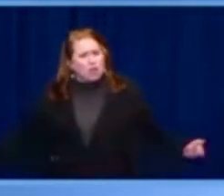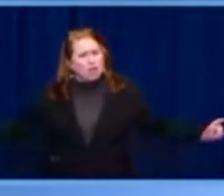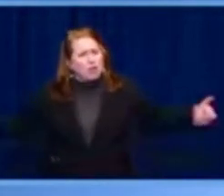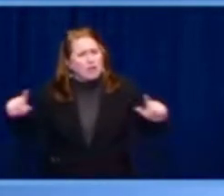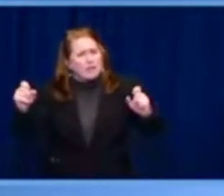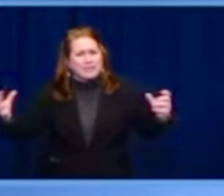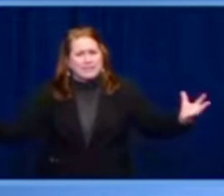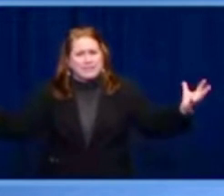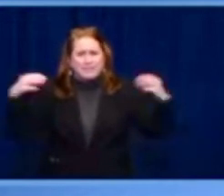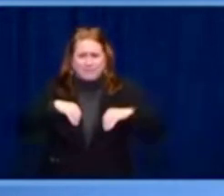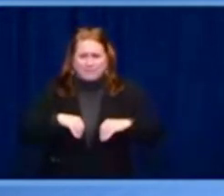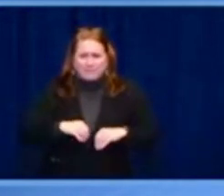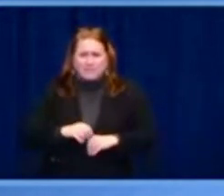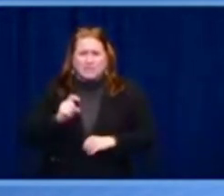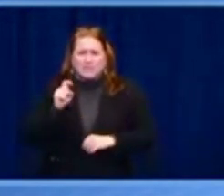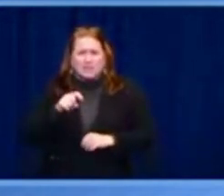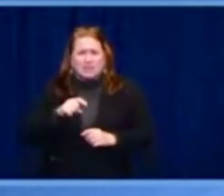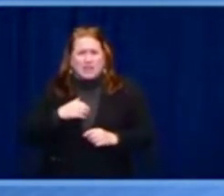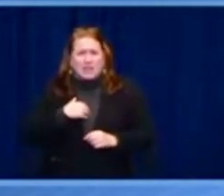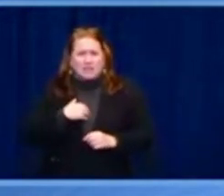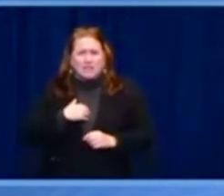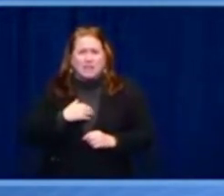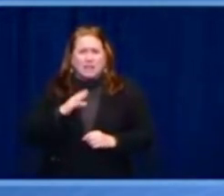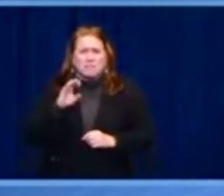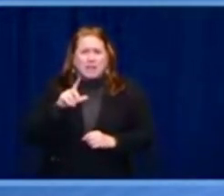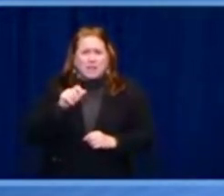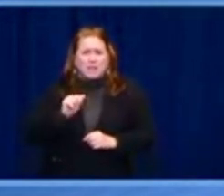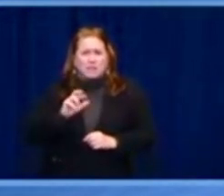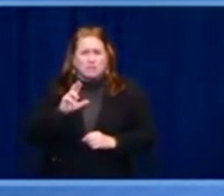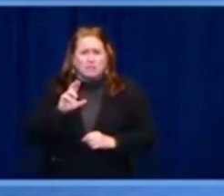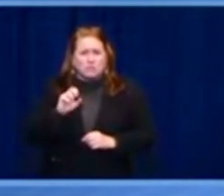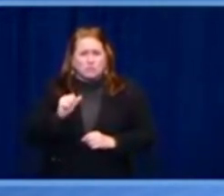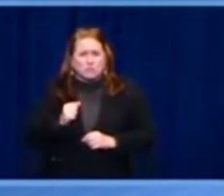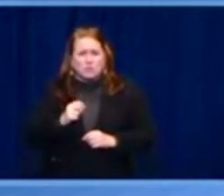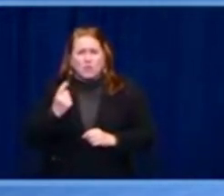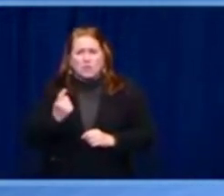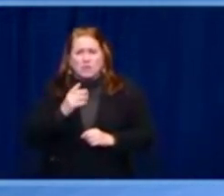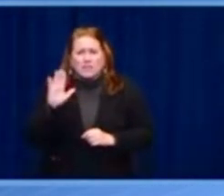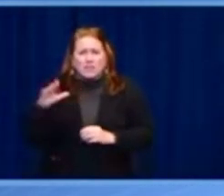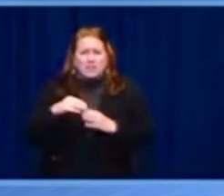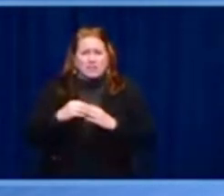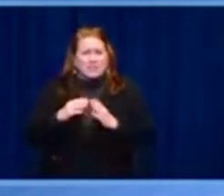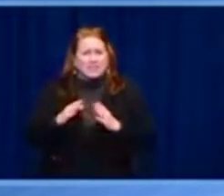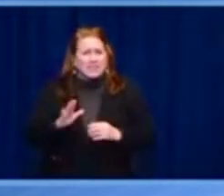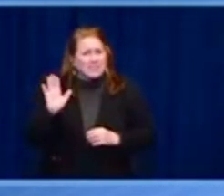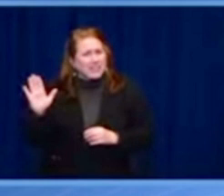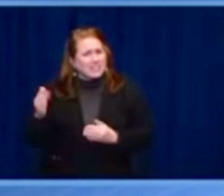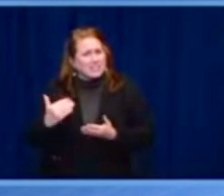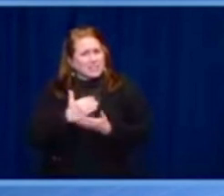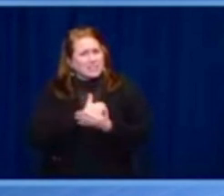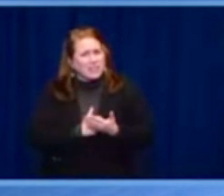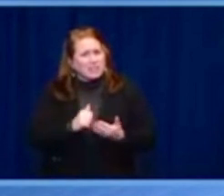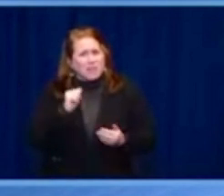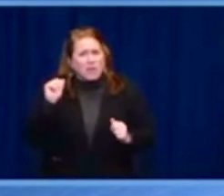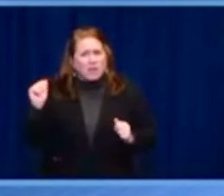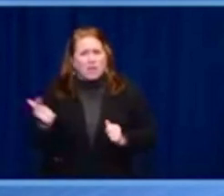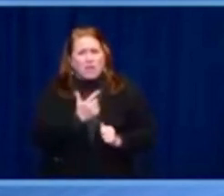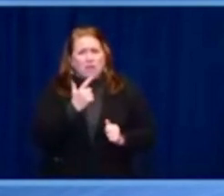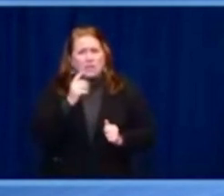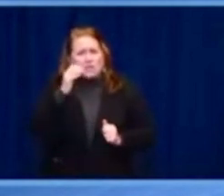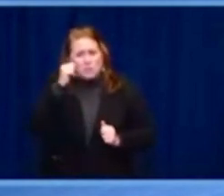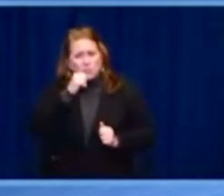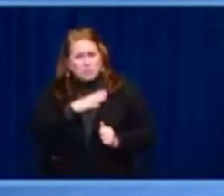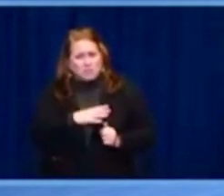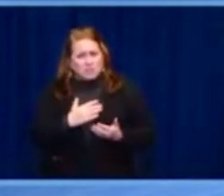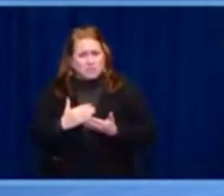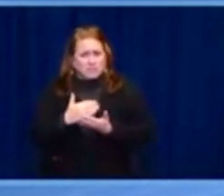position to take on the shared challenges. And I emphasize shared challenges. And when democracies stand together, we reinforce and